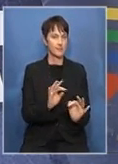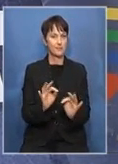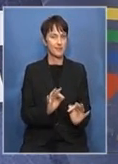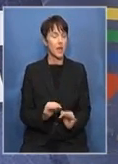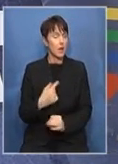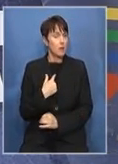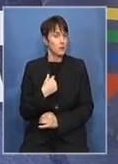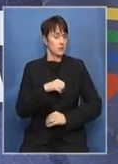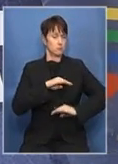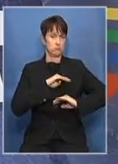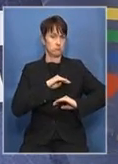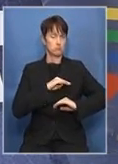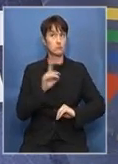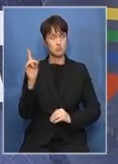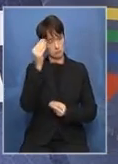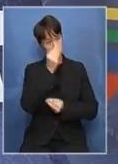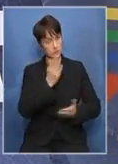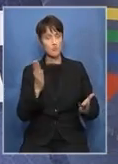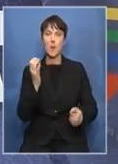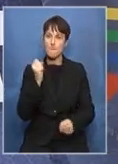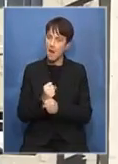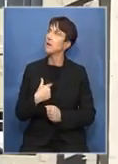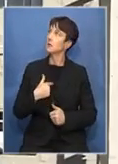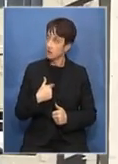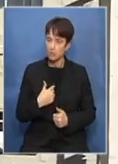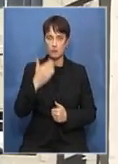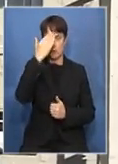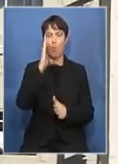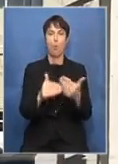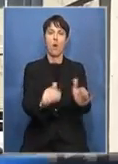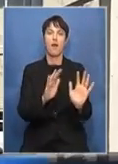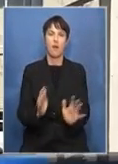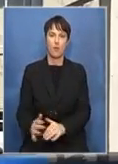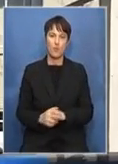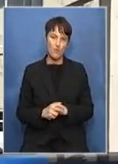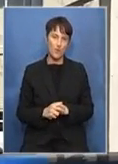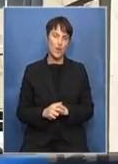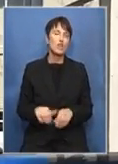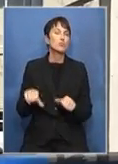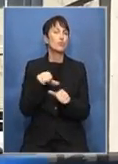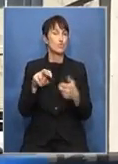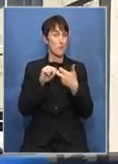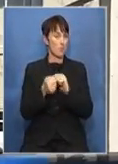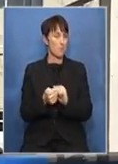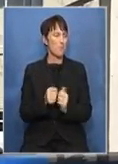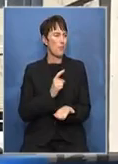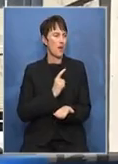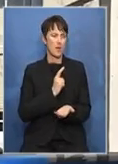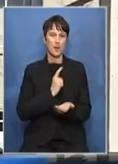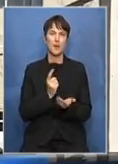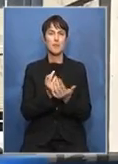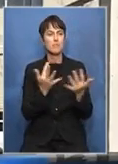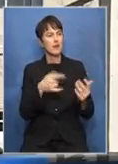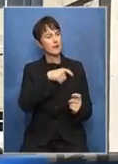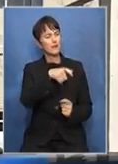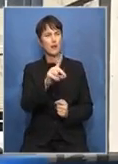that this judgment is giving us a direction. The social problems around why children, why female learners